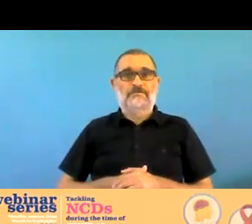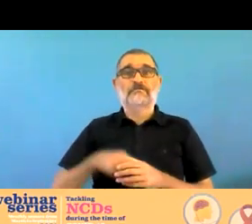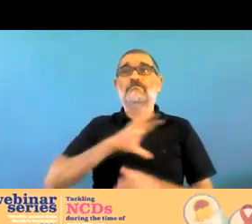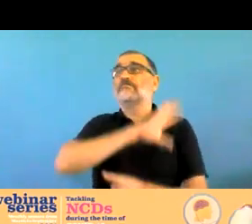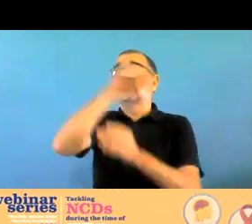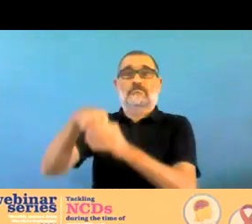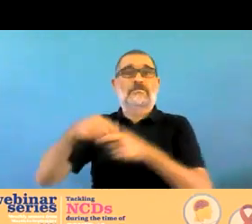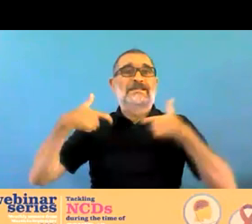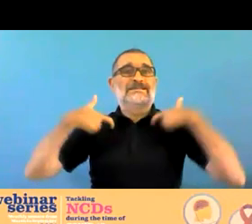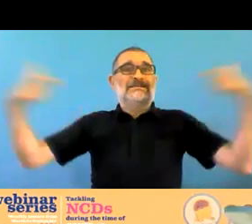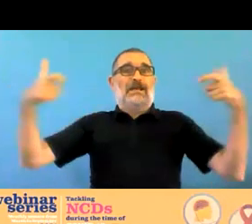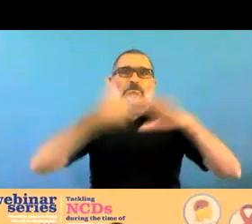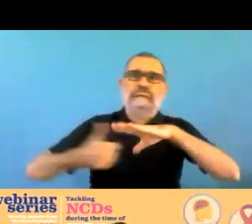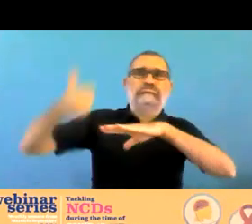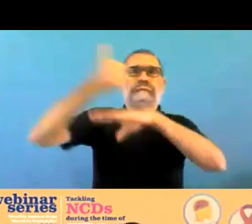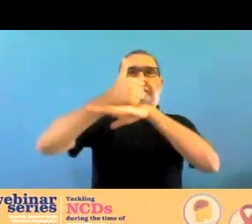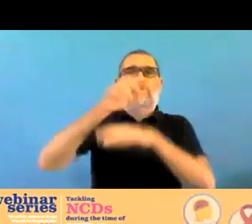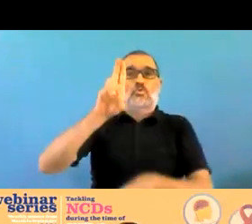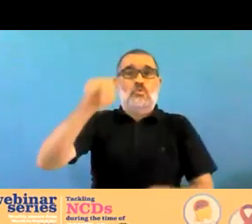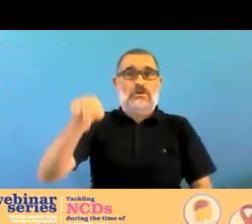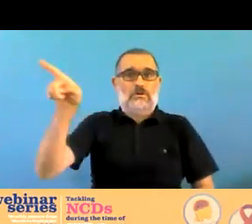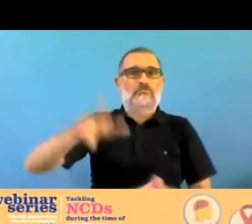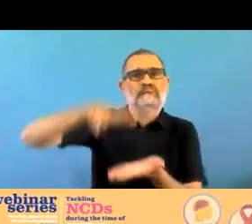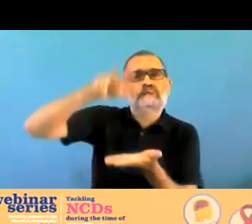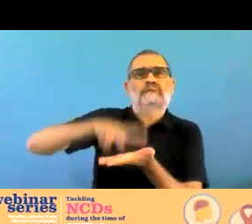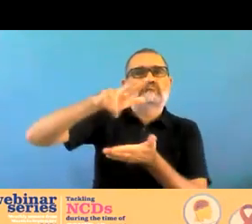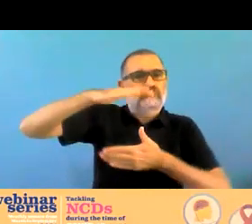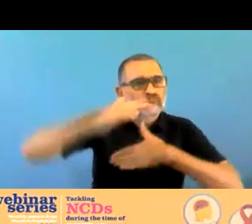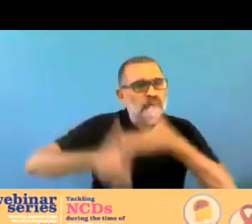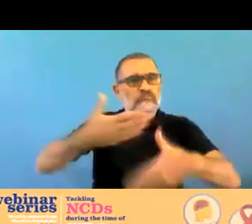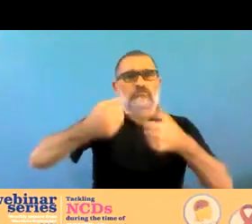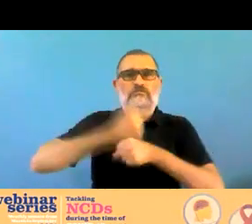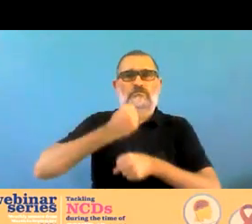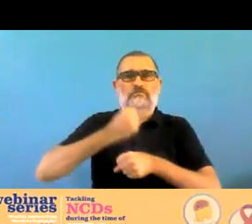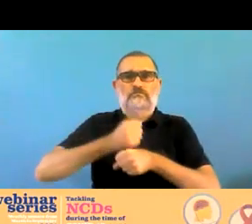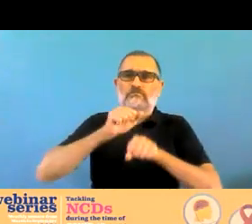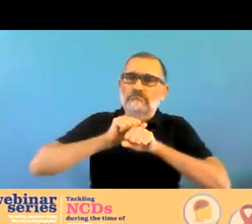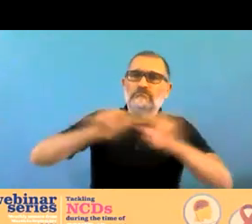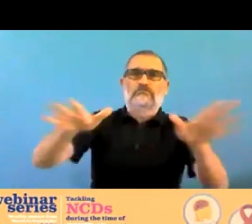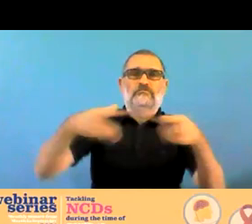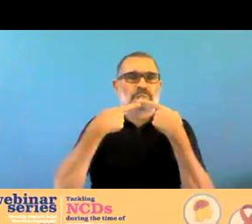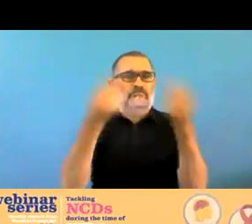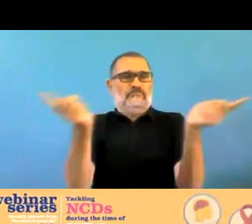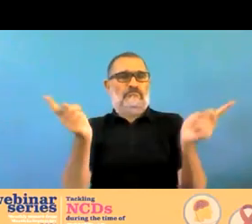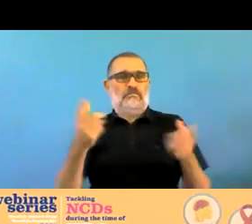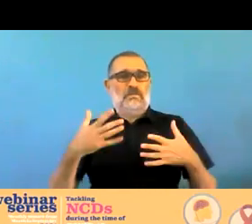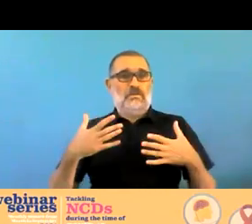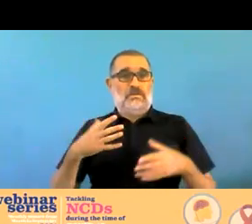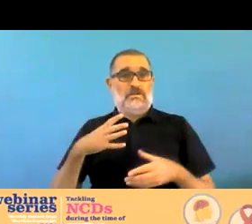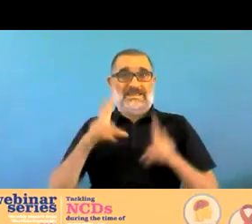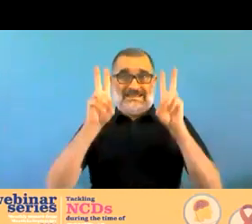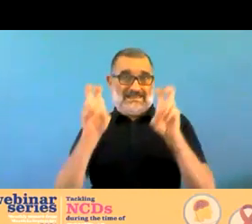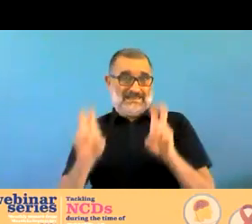ministries of health but head chiefs uh heads of state presidents the the importance of mental